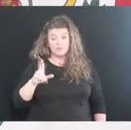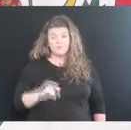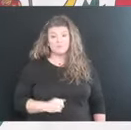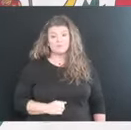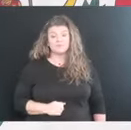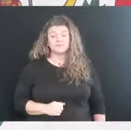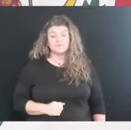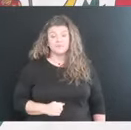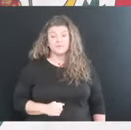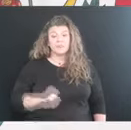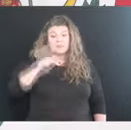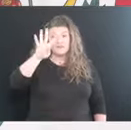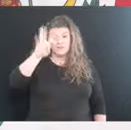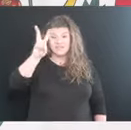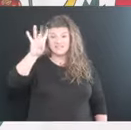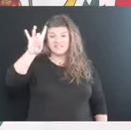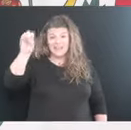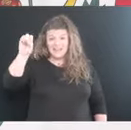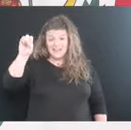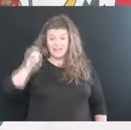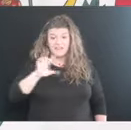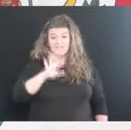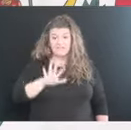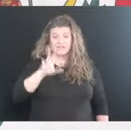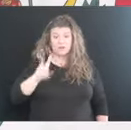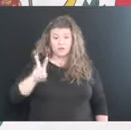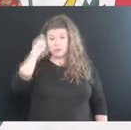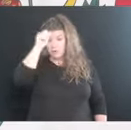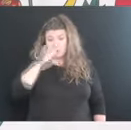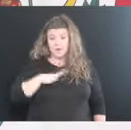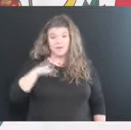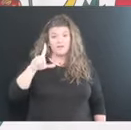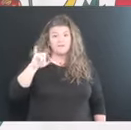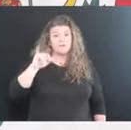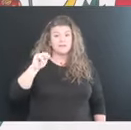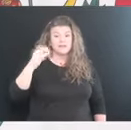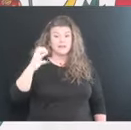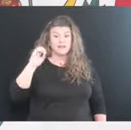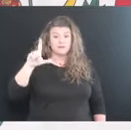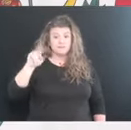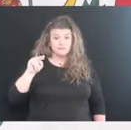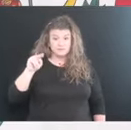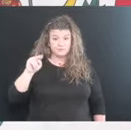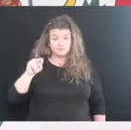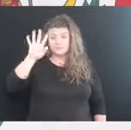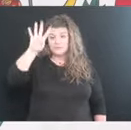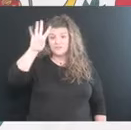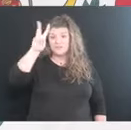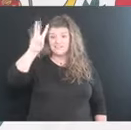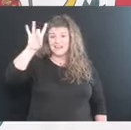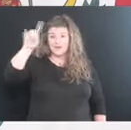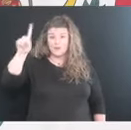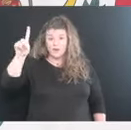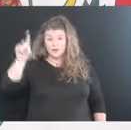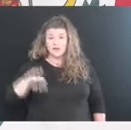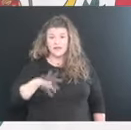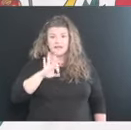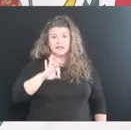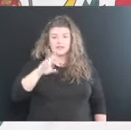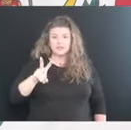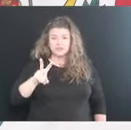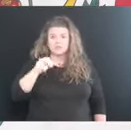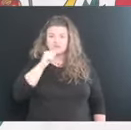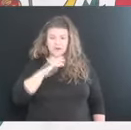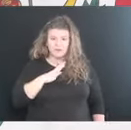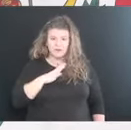The 4,680 death a 52 year old male from Lincoln County. The 4,681 death a 92 year